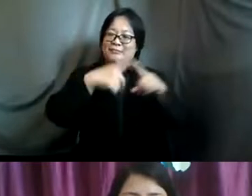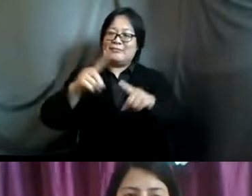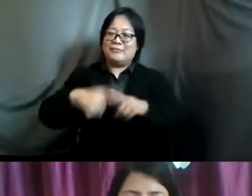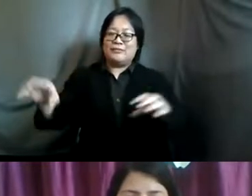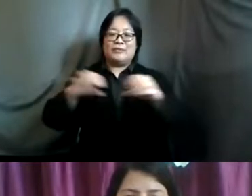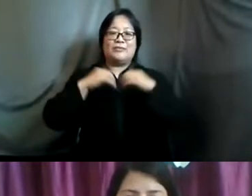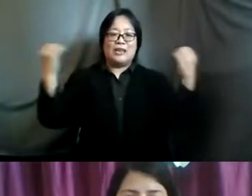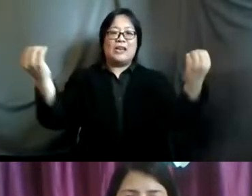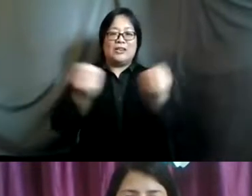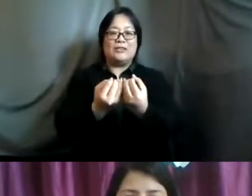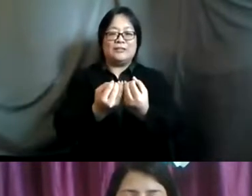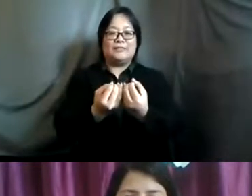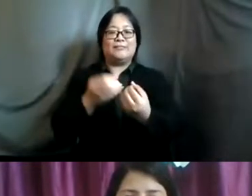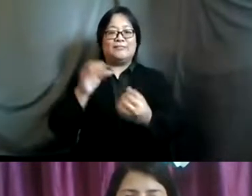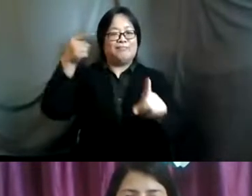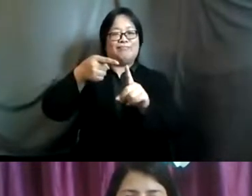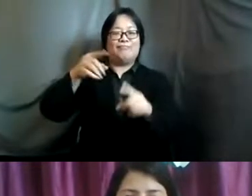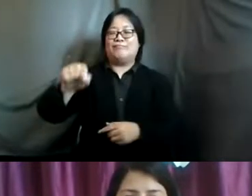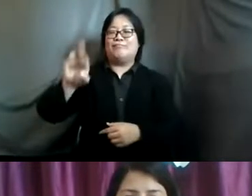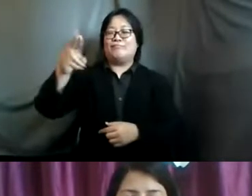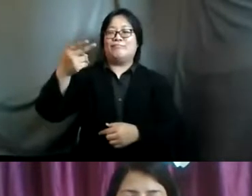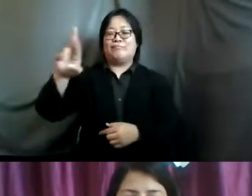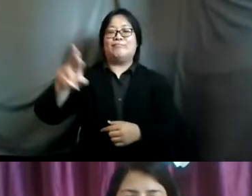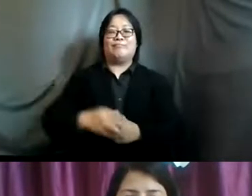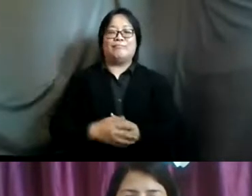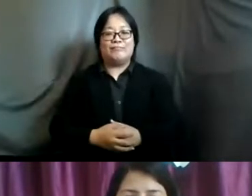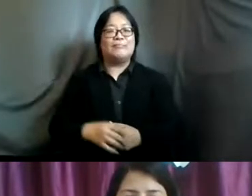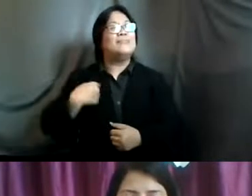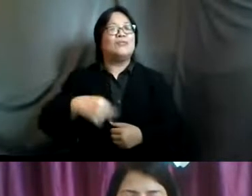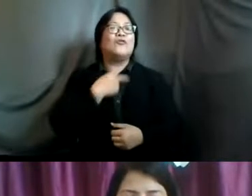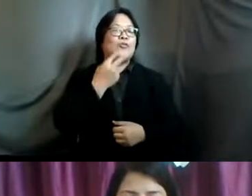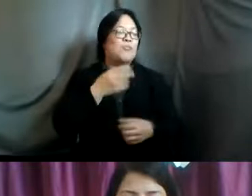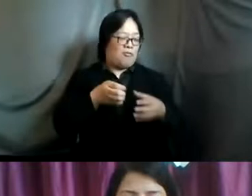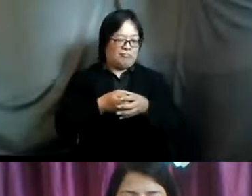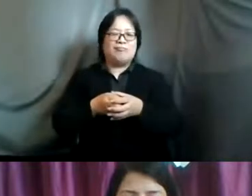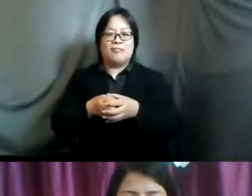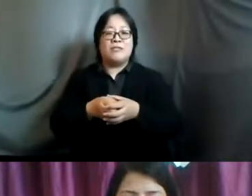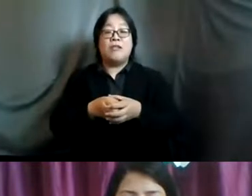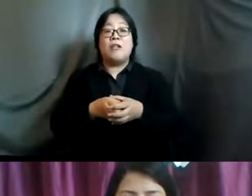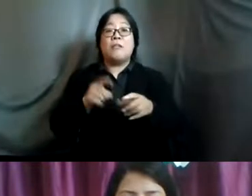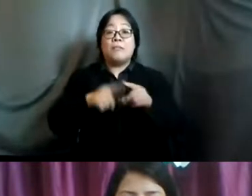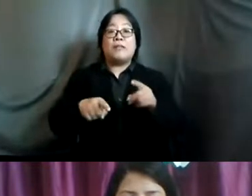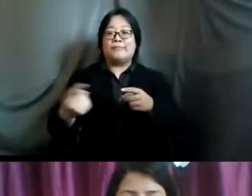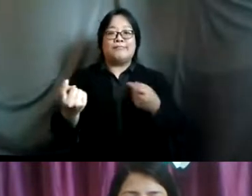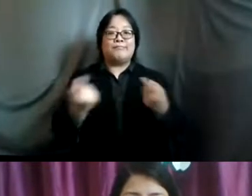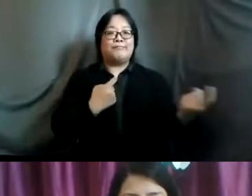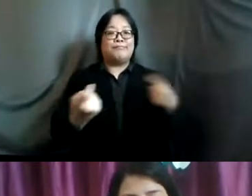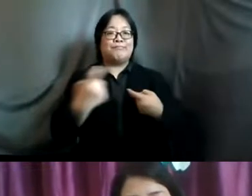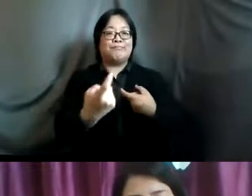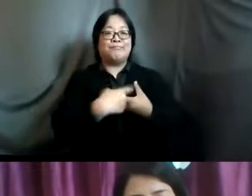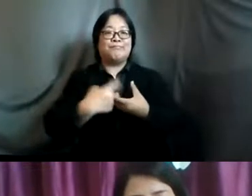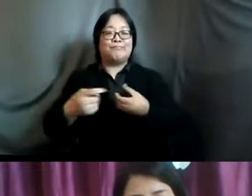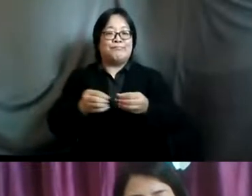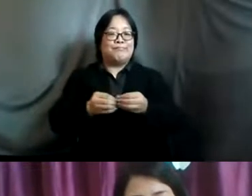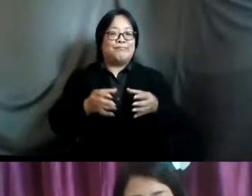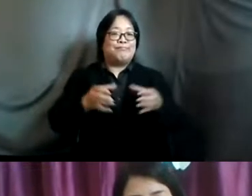working in srhr which are small voices alone but as sirkshaya mentioned when we come together